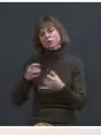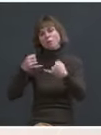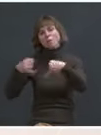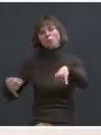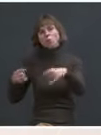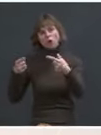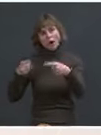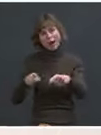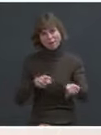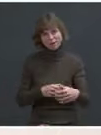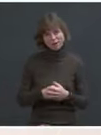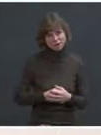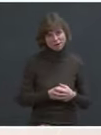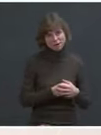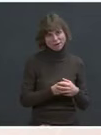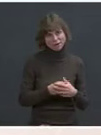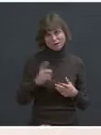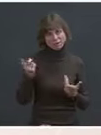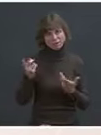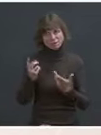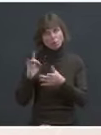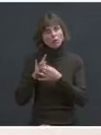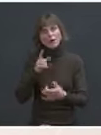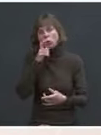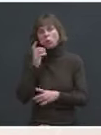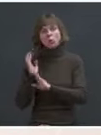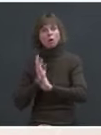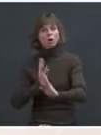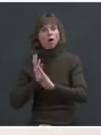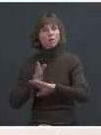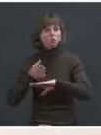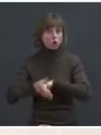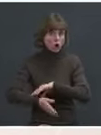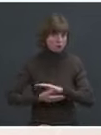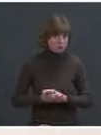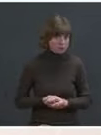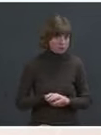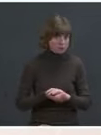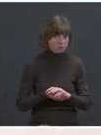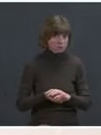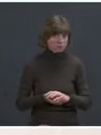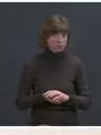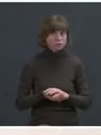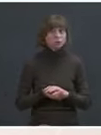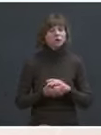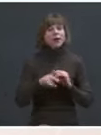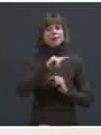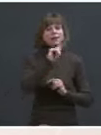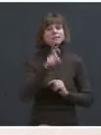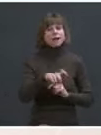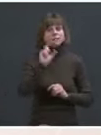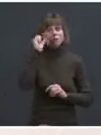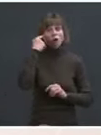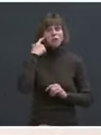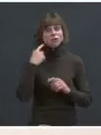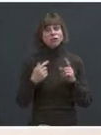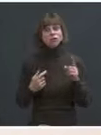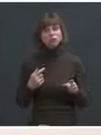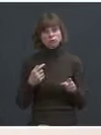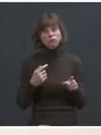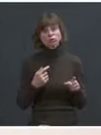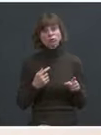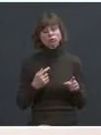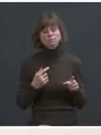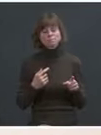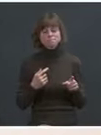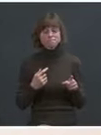across and what happens when they come across. And I know Governor Abbott down in Texas has expressed some